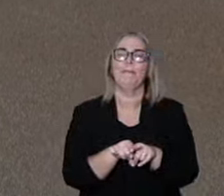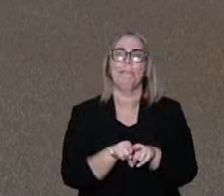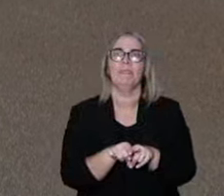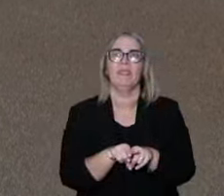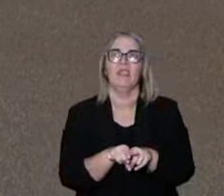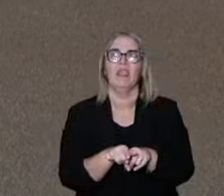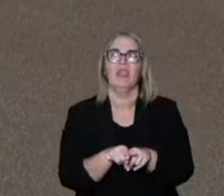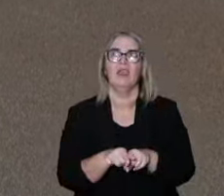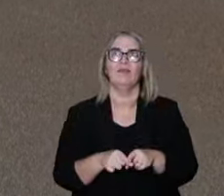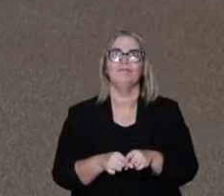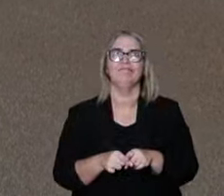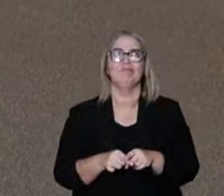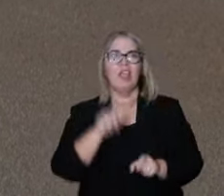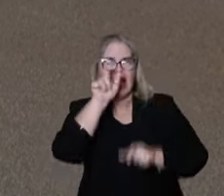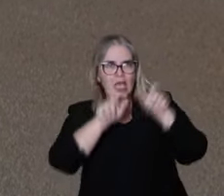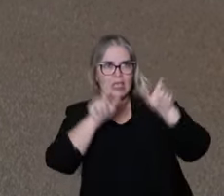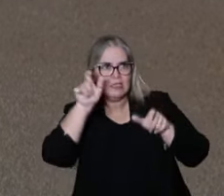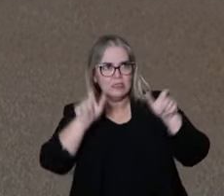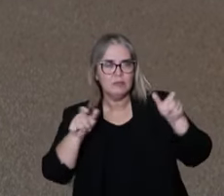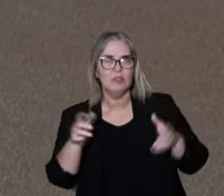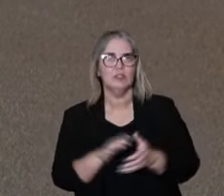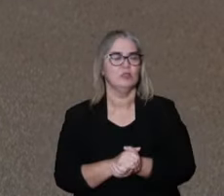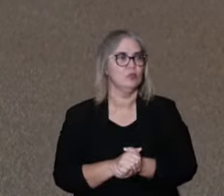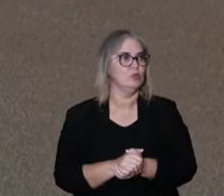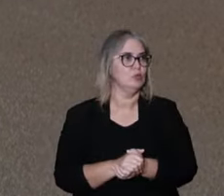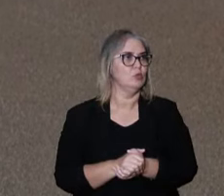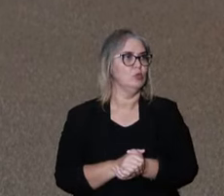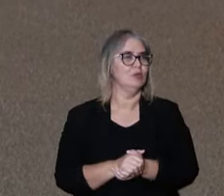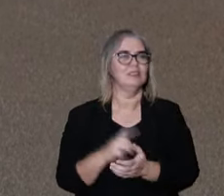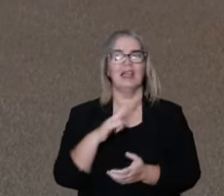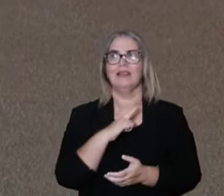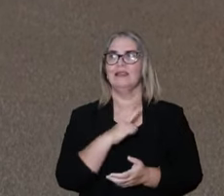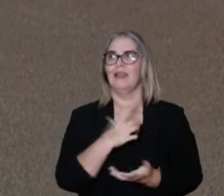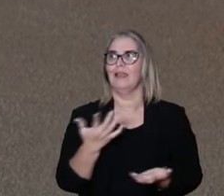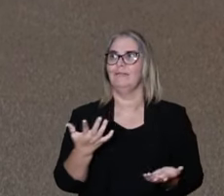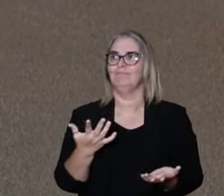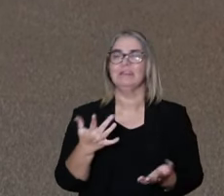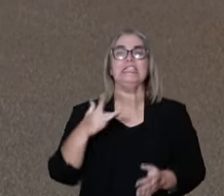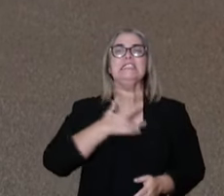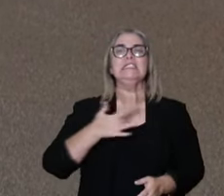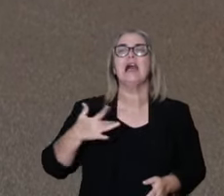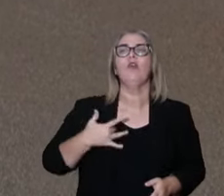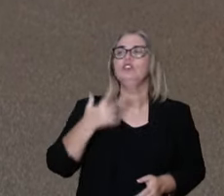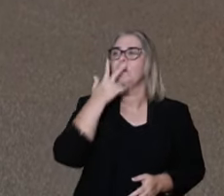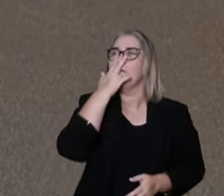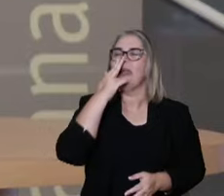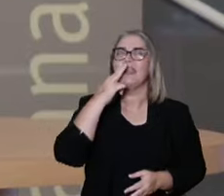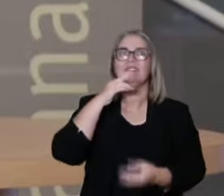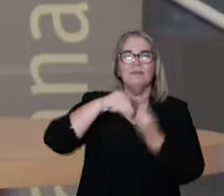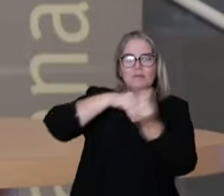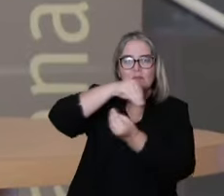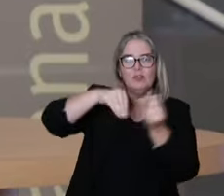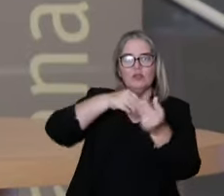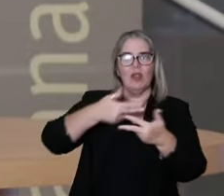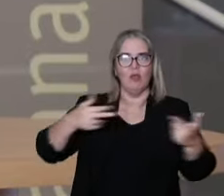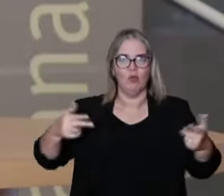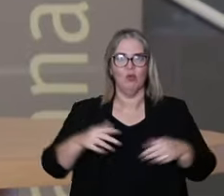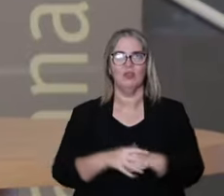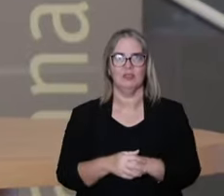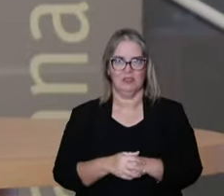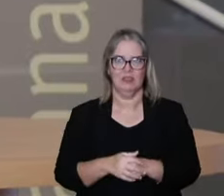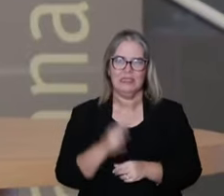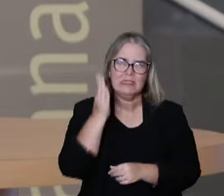the healthcare, it